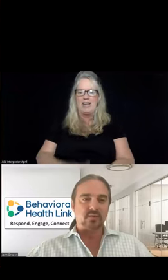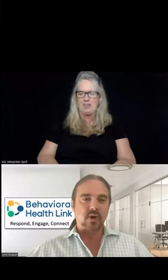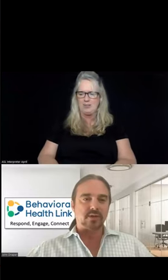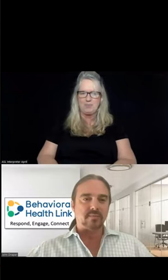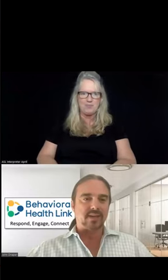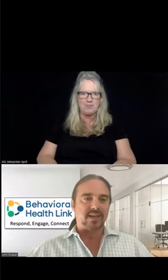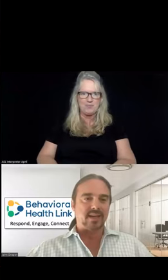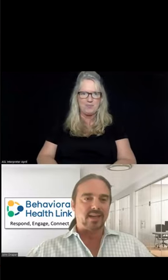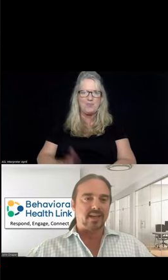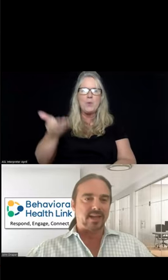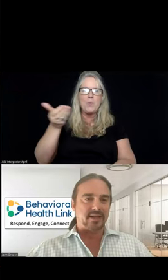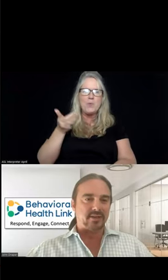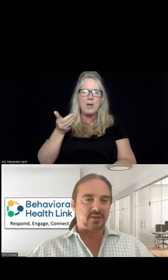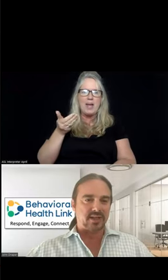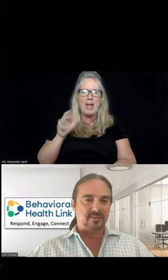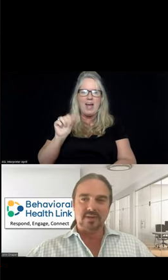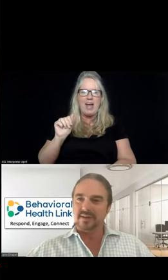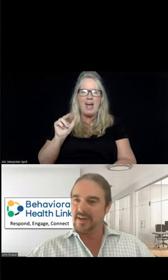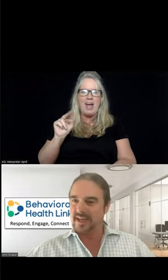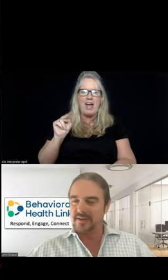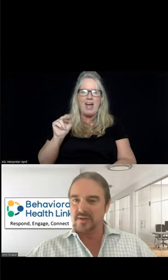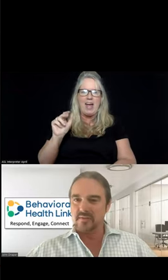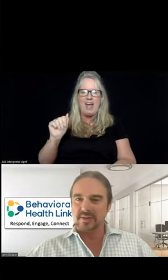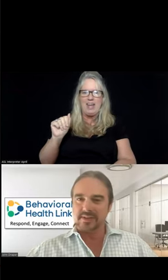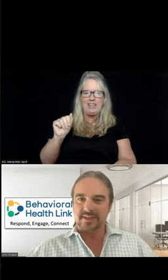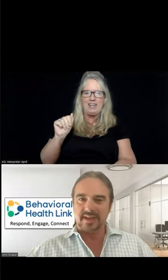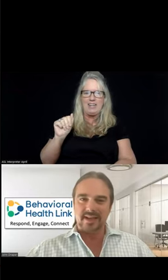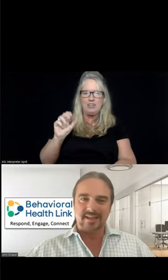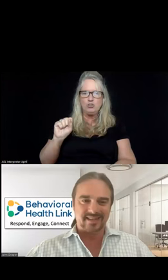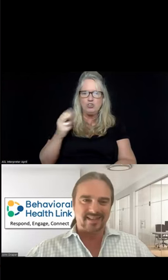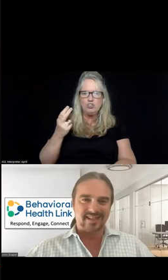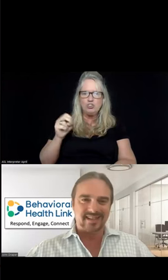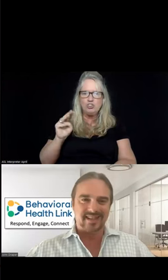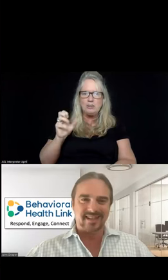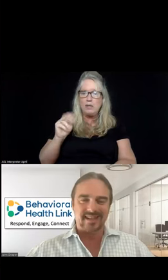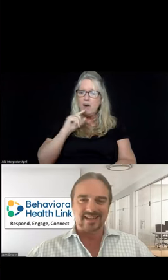Let's welcome Anna Schneeman. Anna, are you with us today?